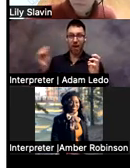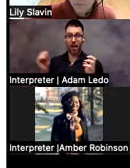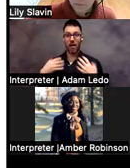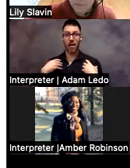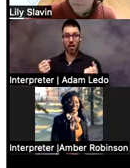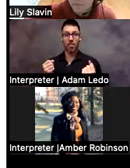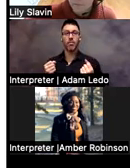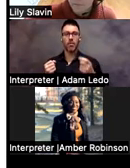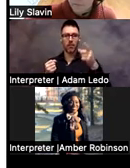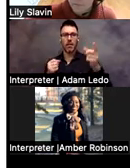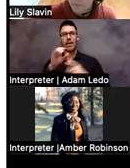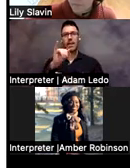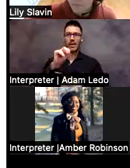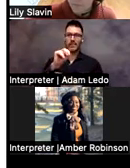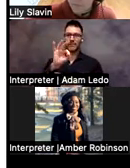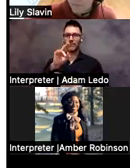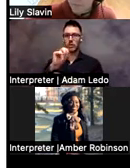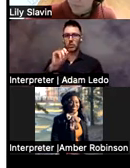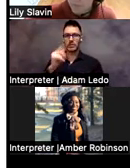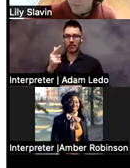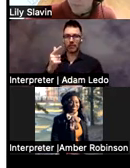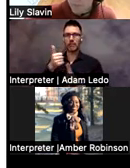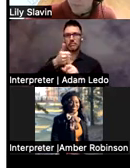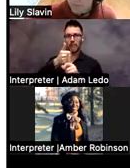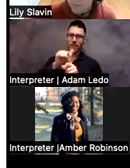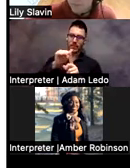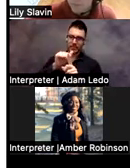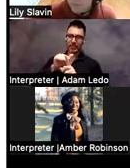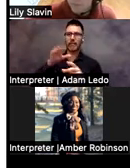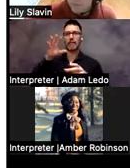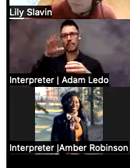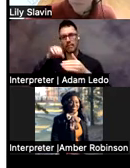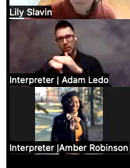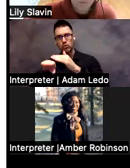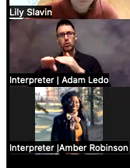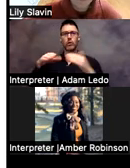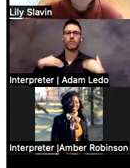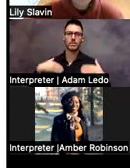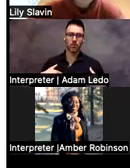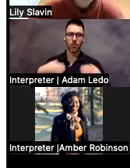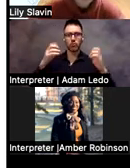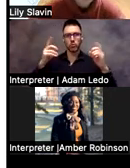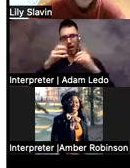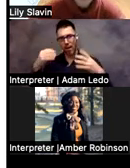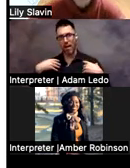-Advocacy into Physical Education and Health. This is through Jones and Bartlett Publishers.